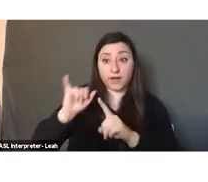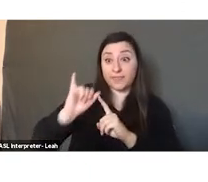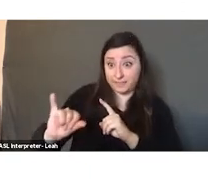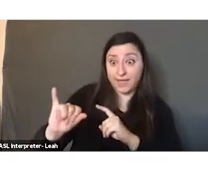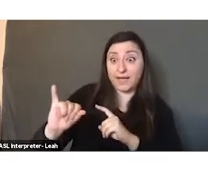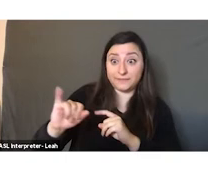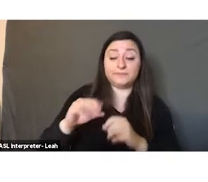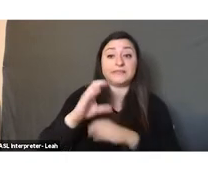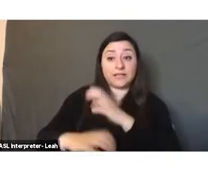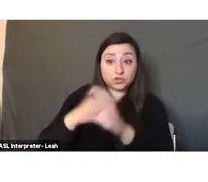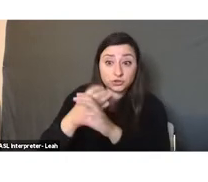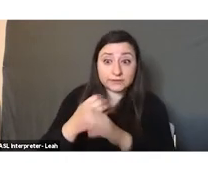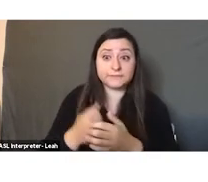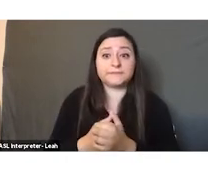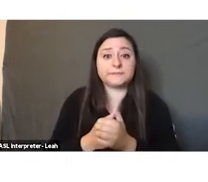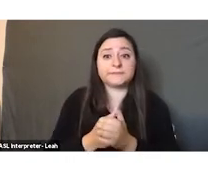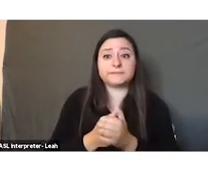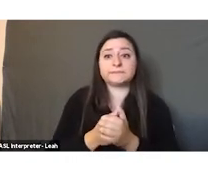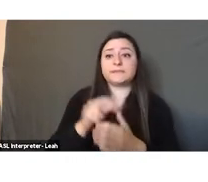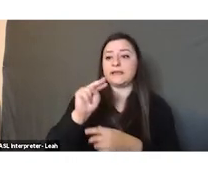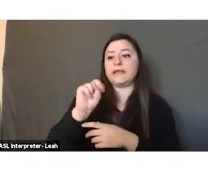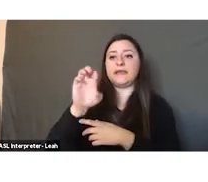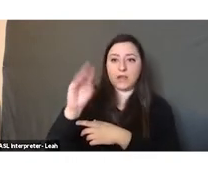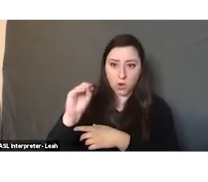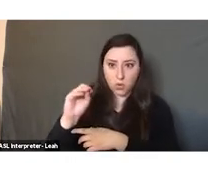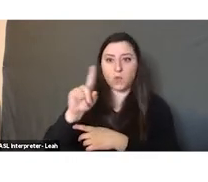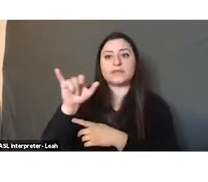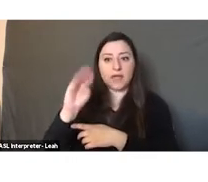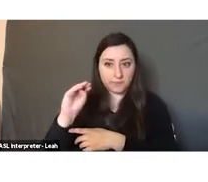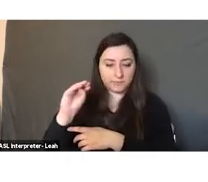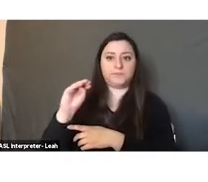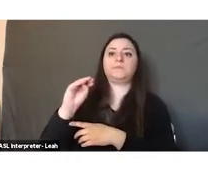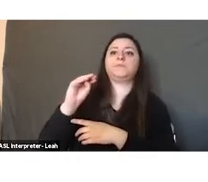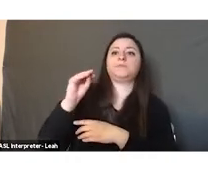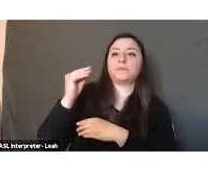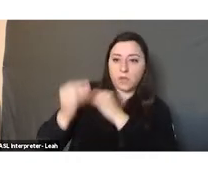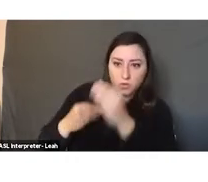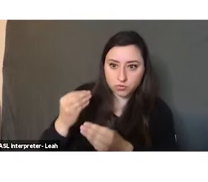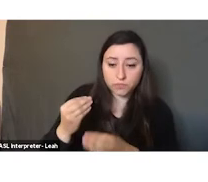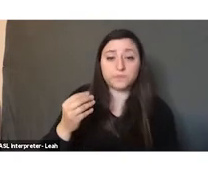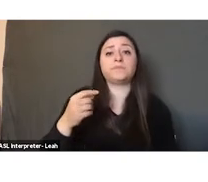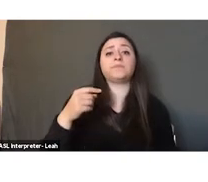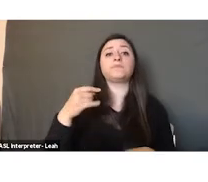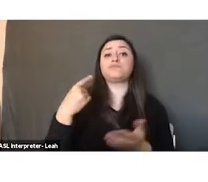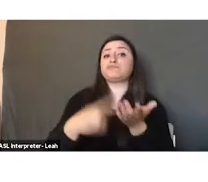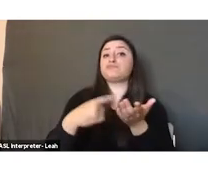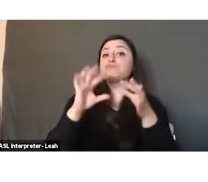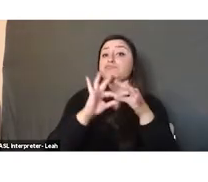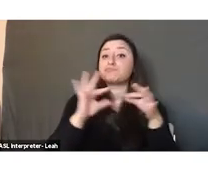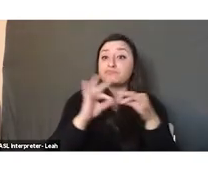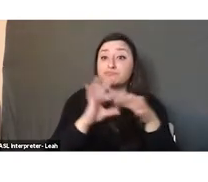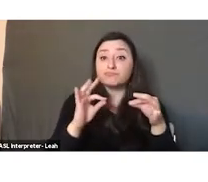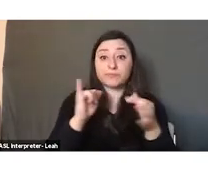21st century, especially neo-colonialism and Zionism, Orientalism to a lesser extent, argue that Arabs and